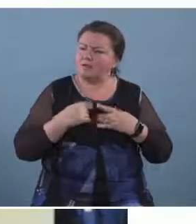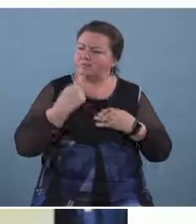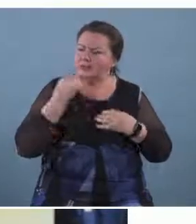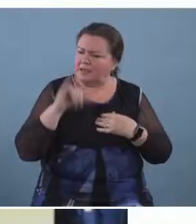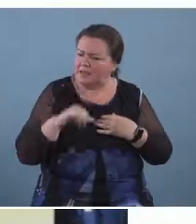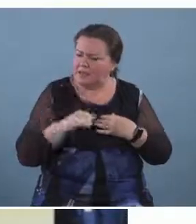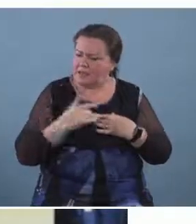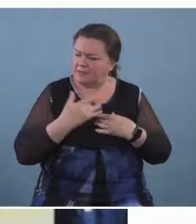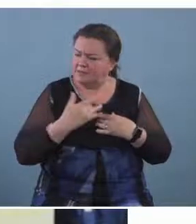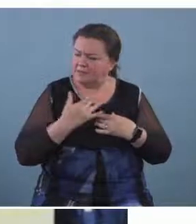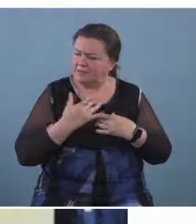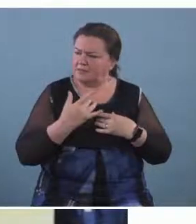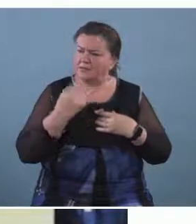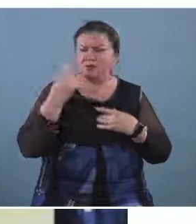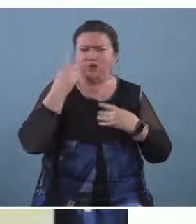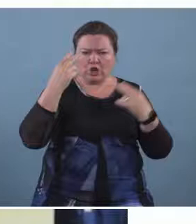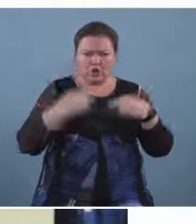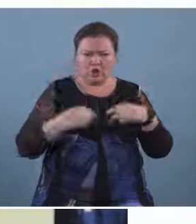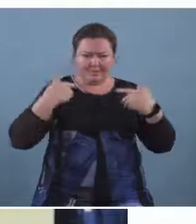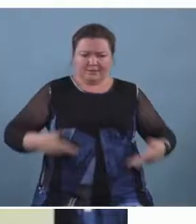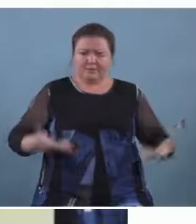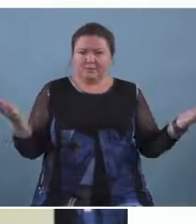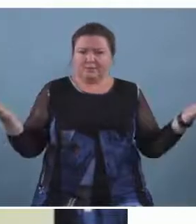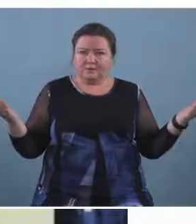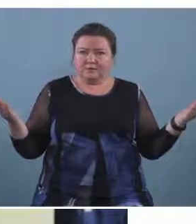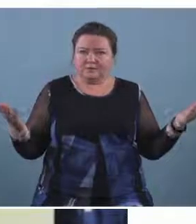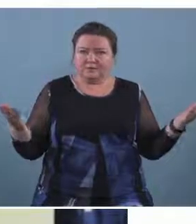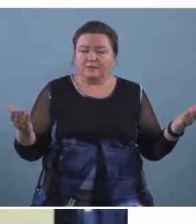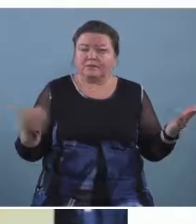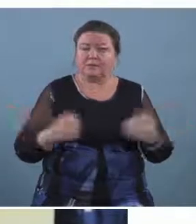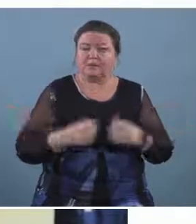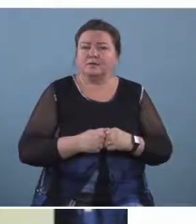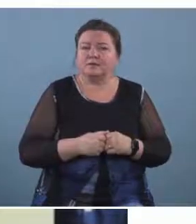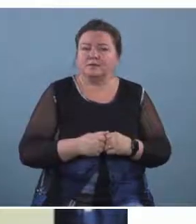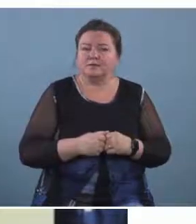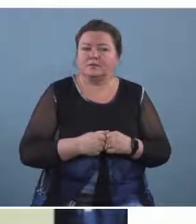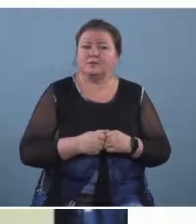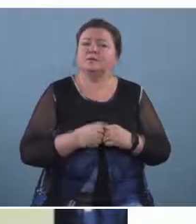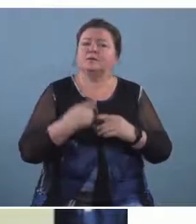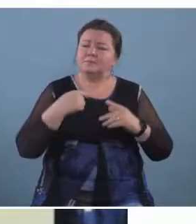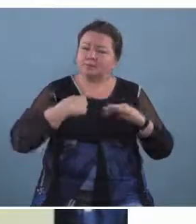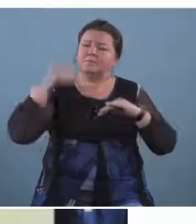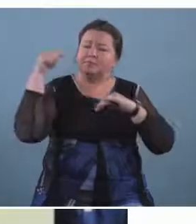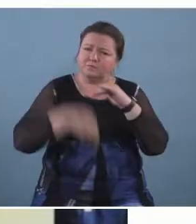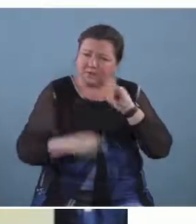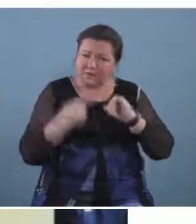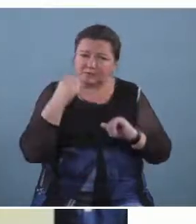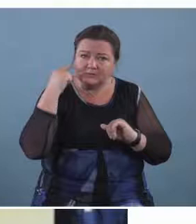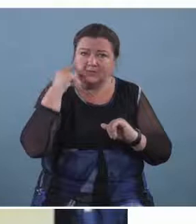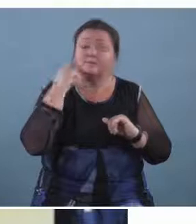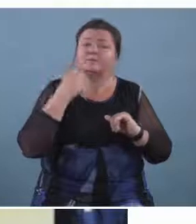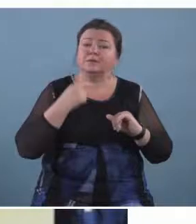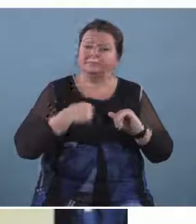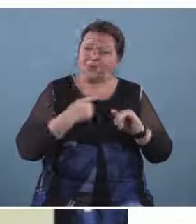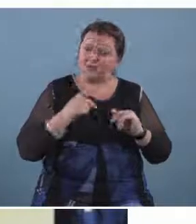um if you look at me here being profoundly deaf um it's music that enables me to find